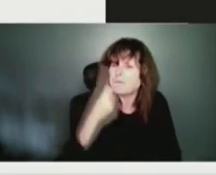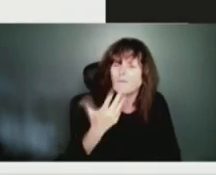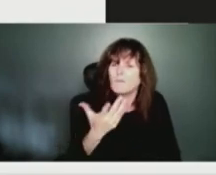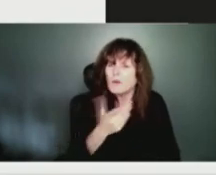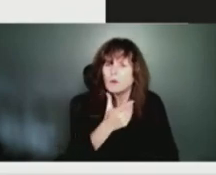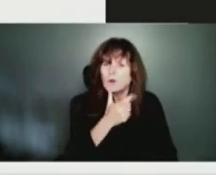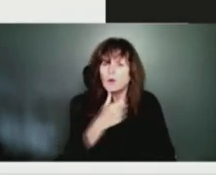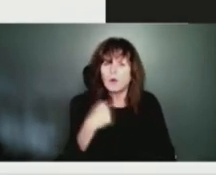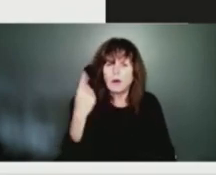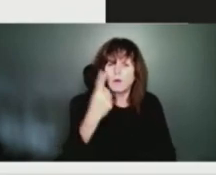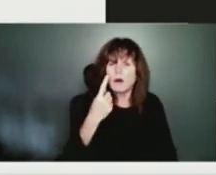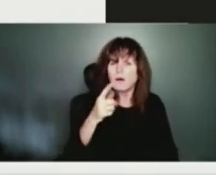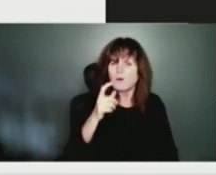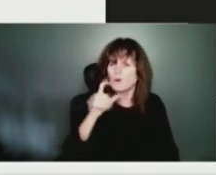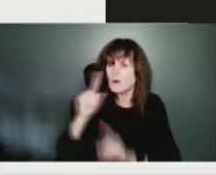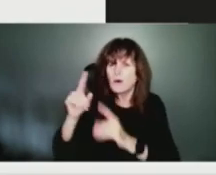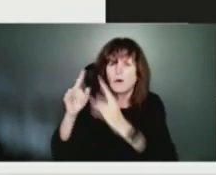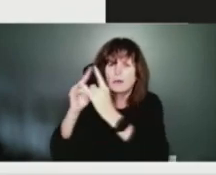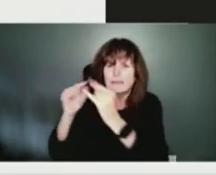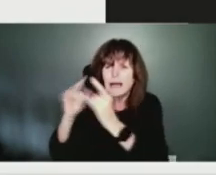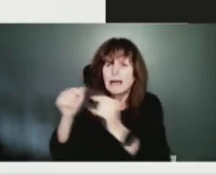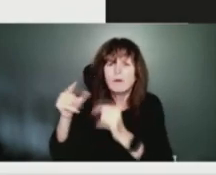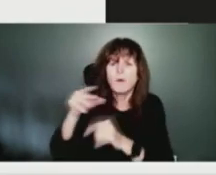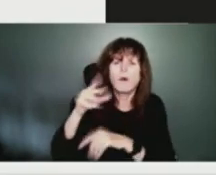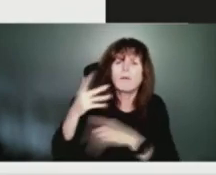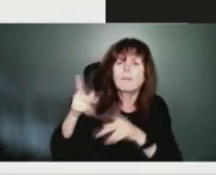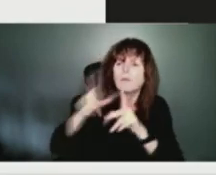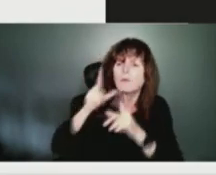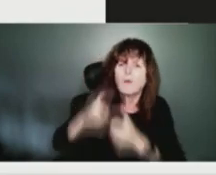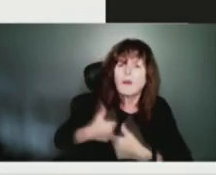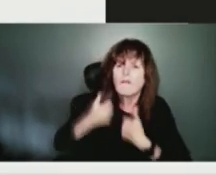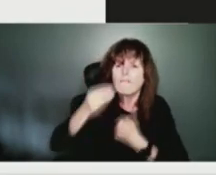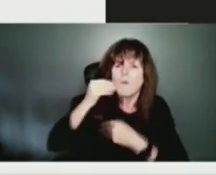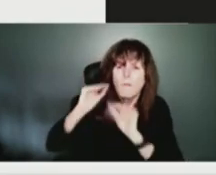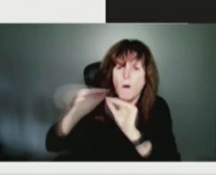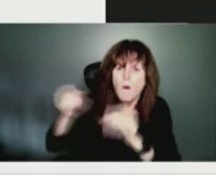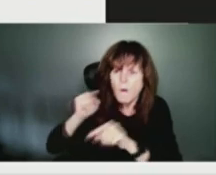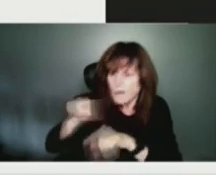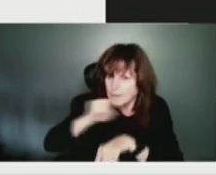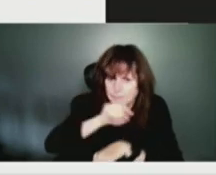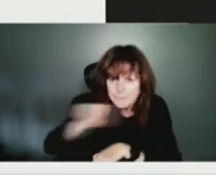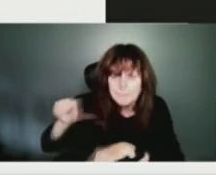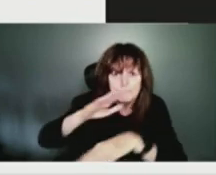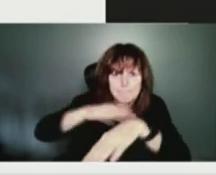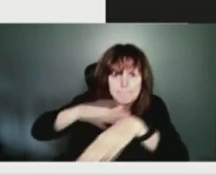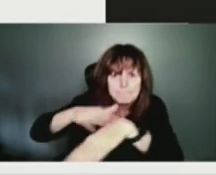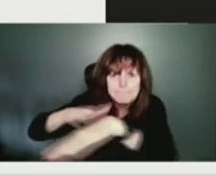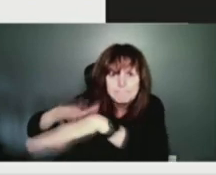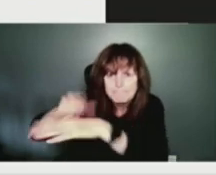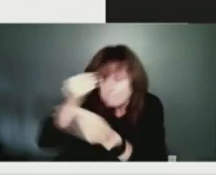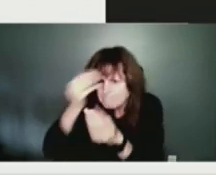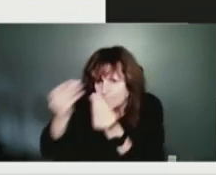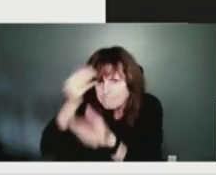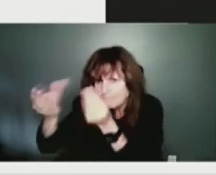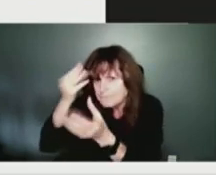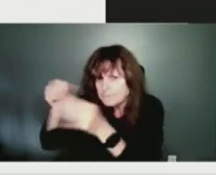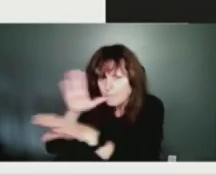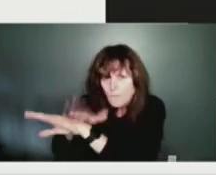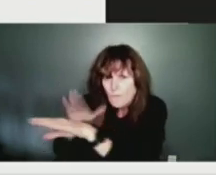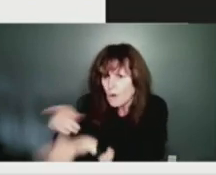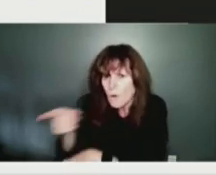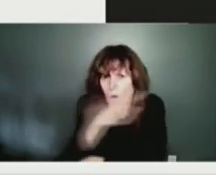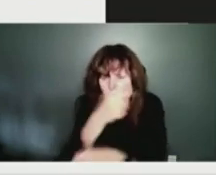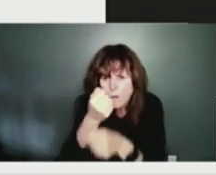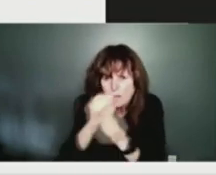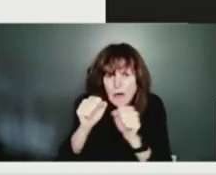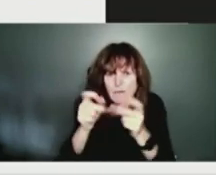people may not be tuning into these updates and have limited ability to hear warnings. So we've been in contact with all the municipalities